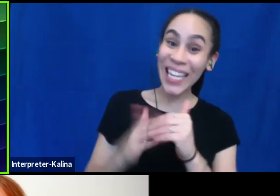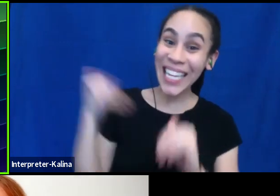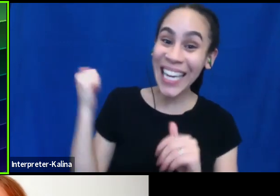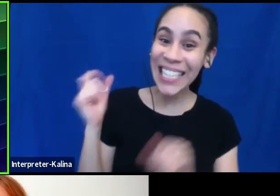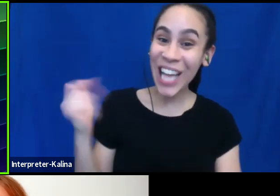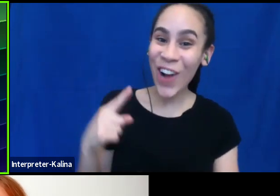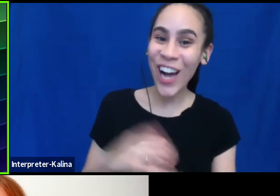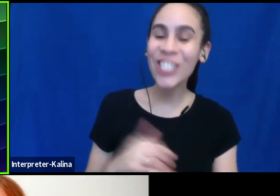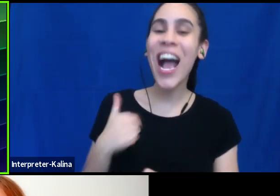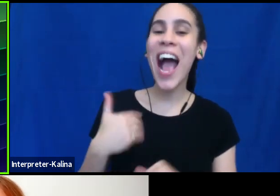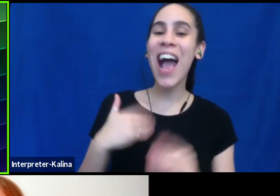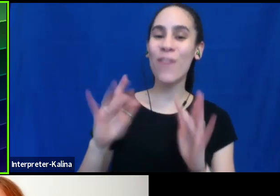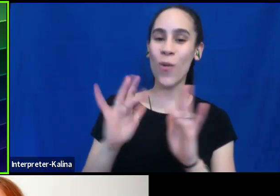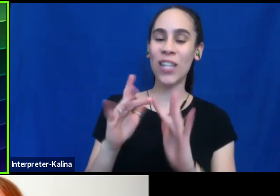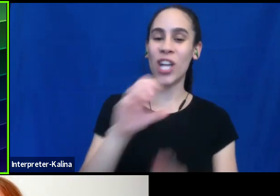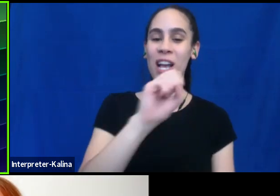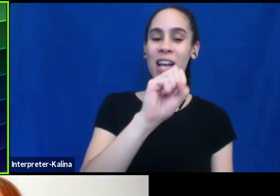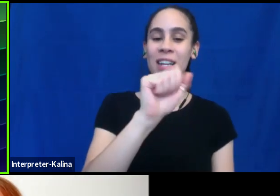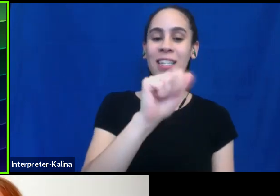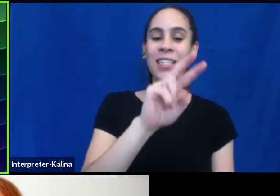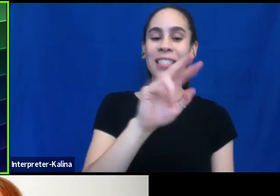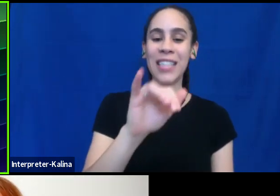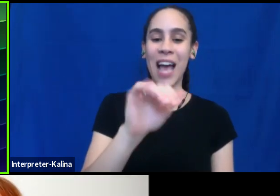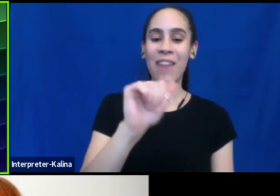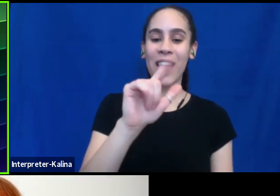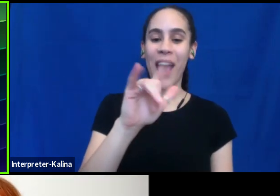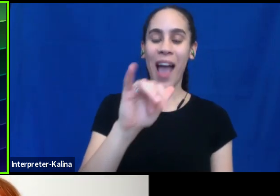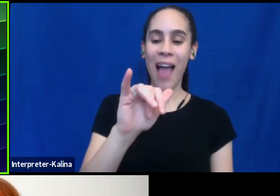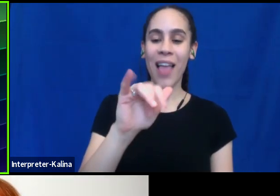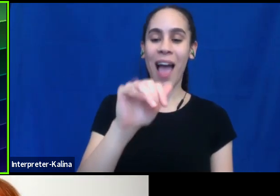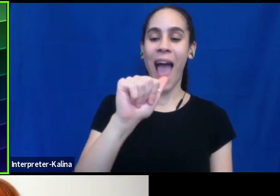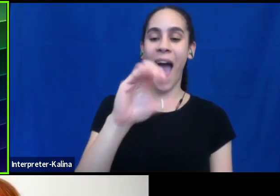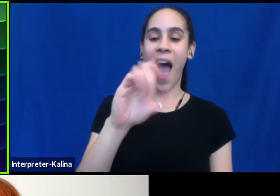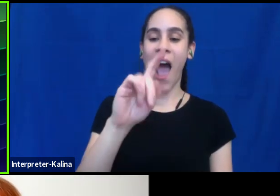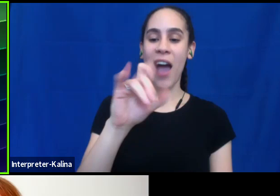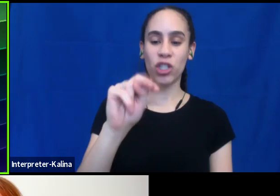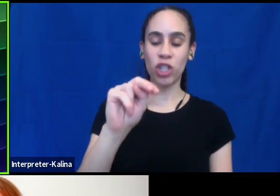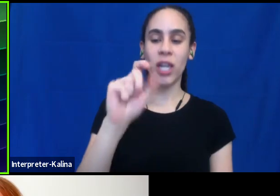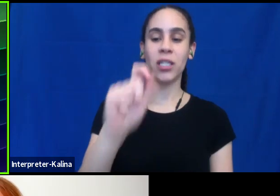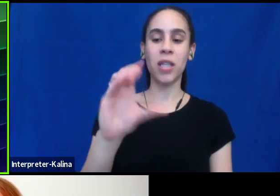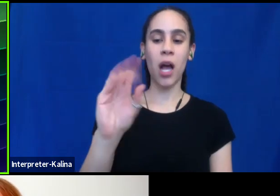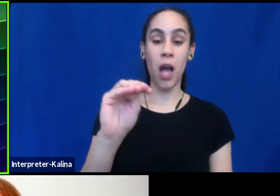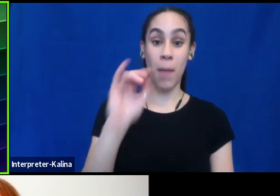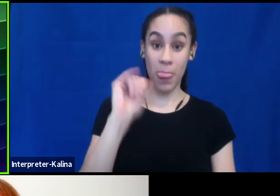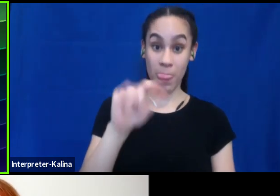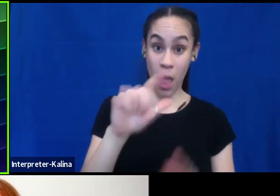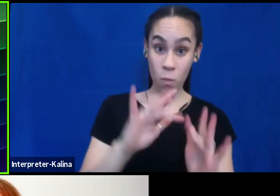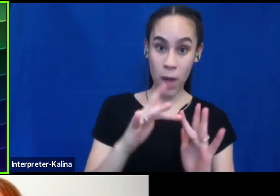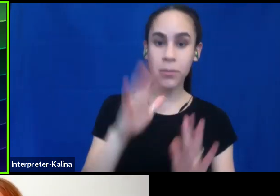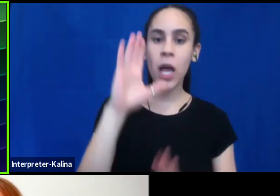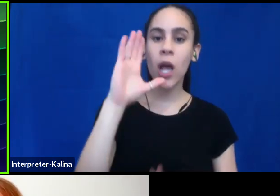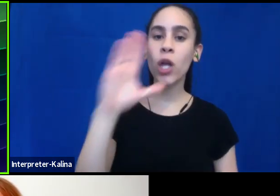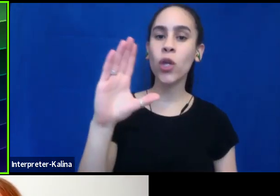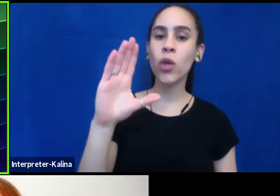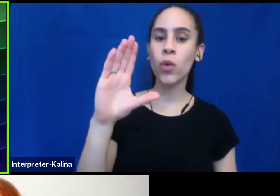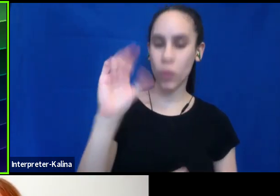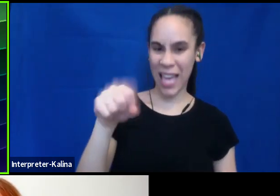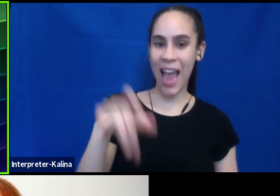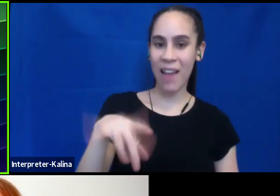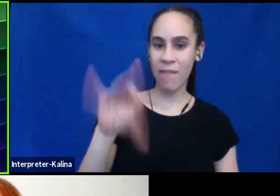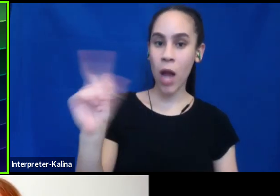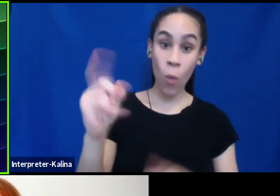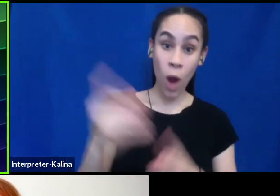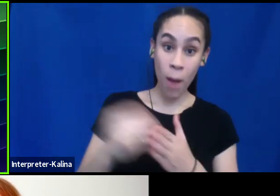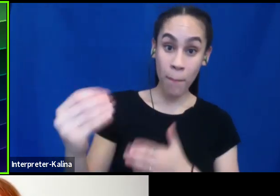have a website called savvyallyaction.com. Um, on that website, you'll learn, um, where to purchase my book. If you're interested,